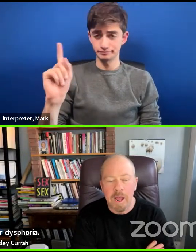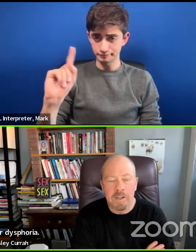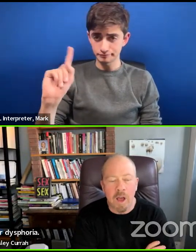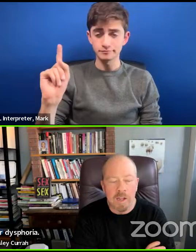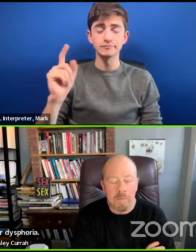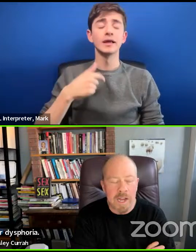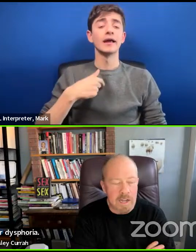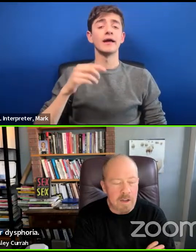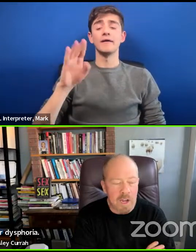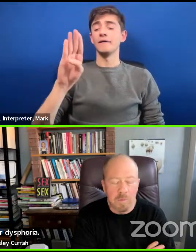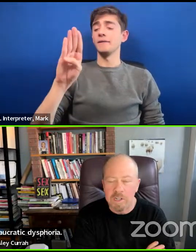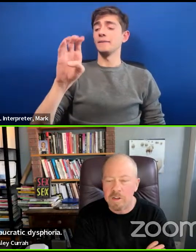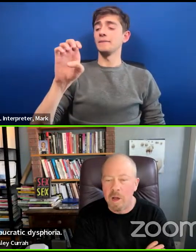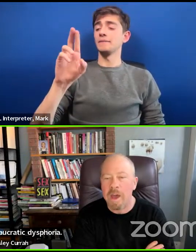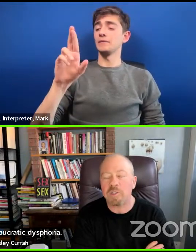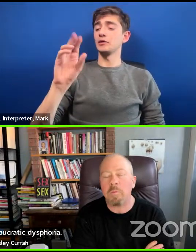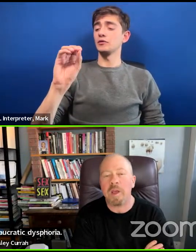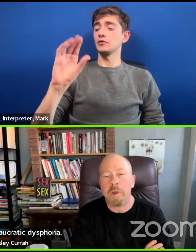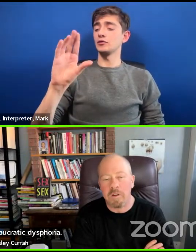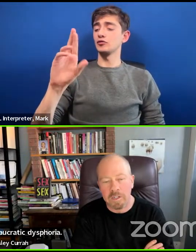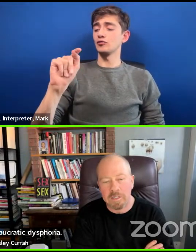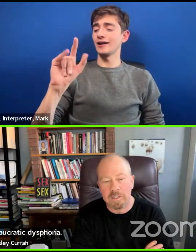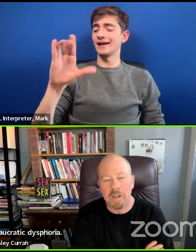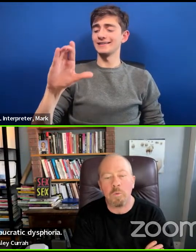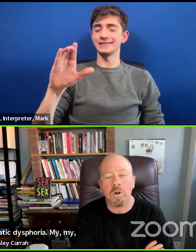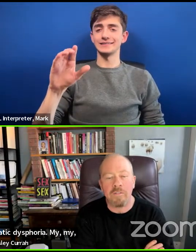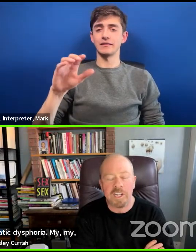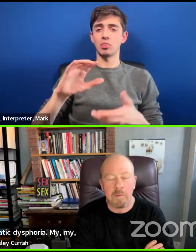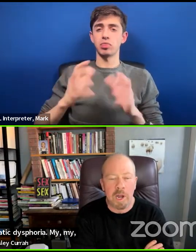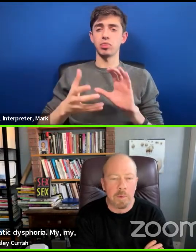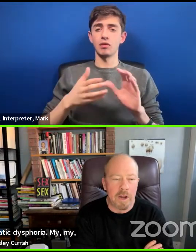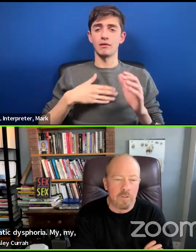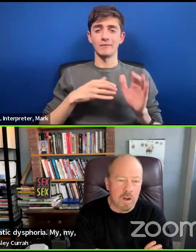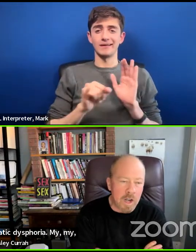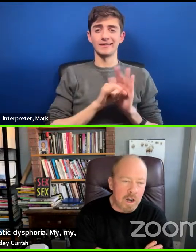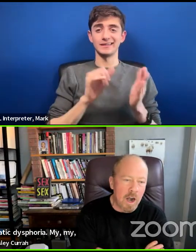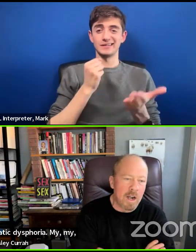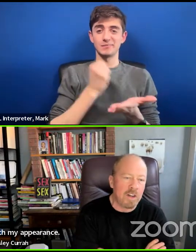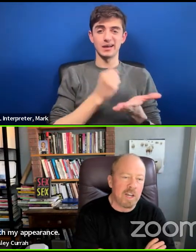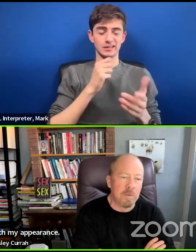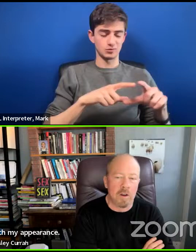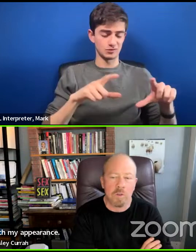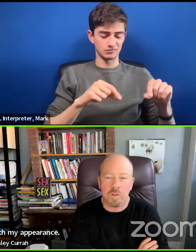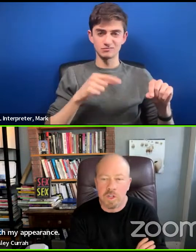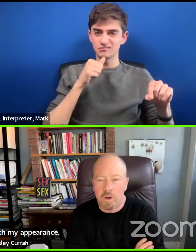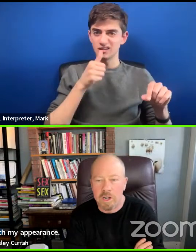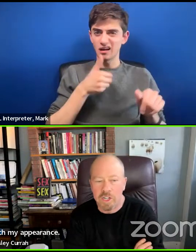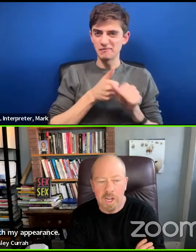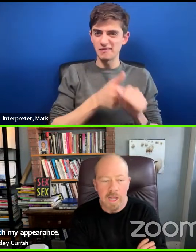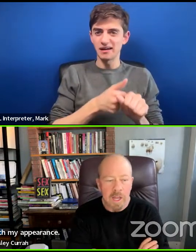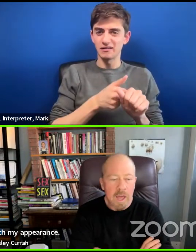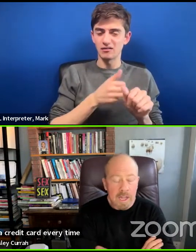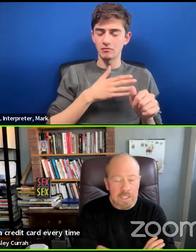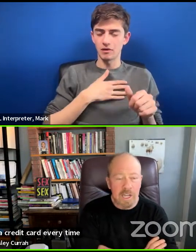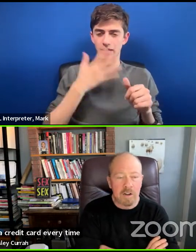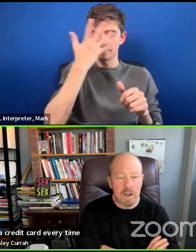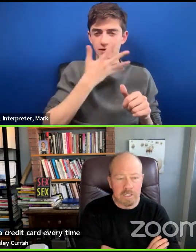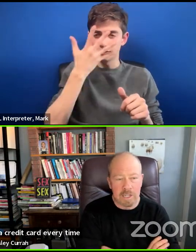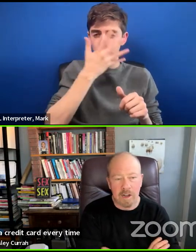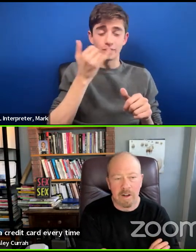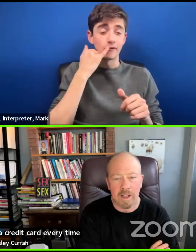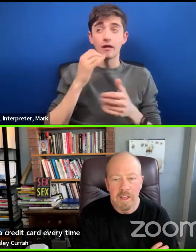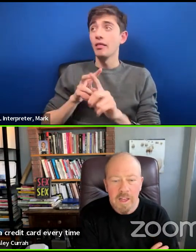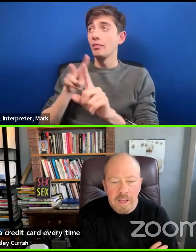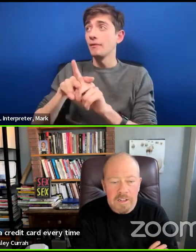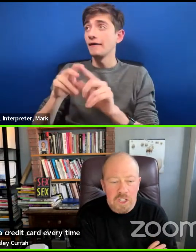identity document does not match my appearance. I worry every time I apply for a credit card, every time I go through a security check, et cetera,